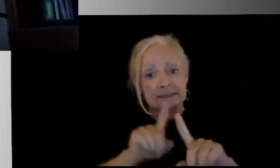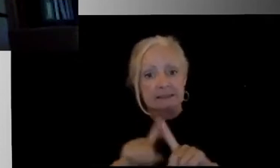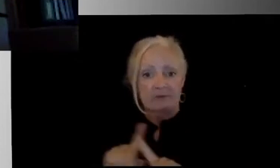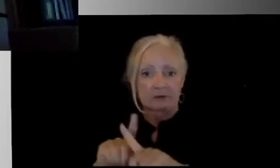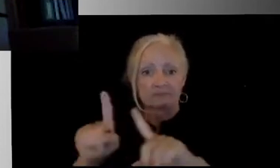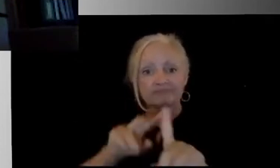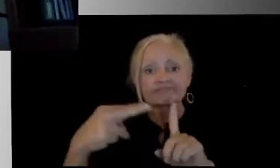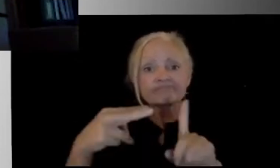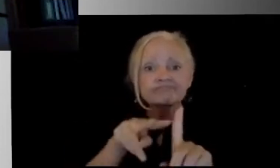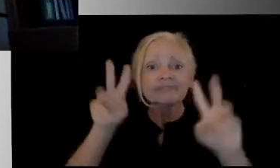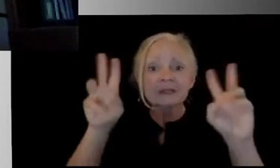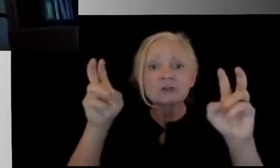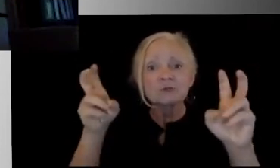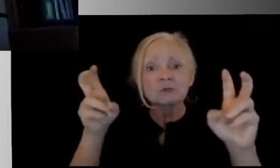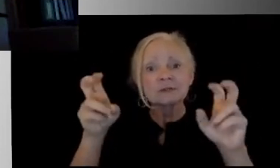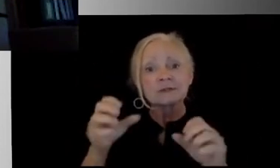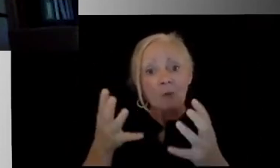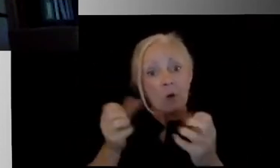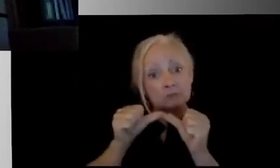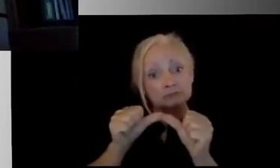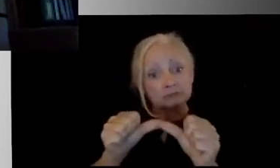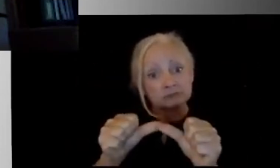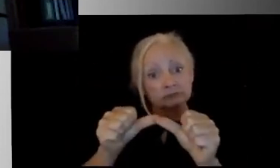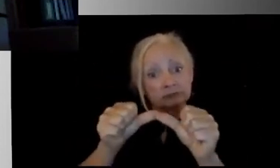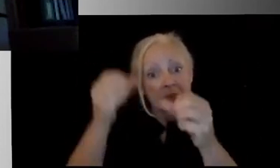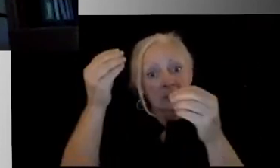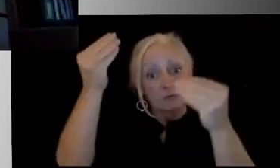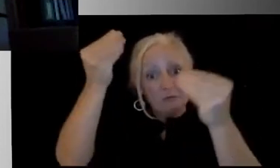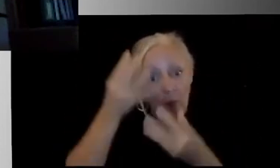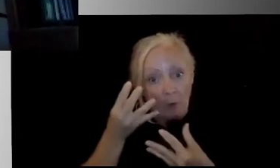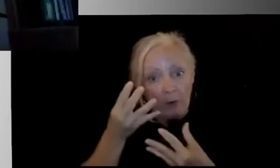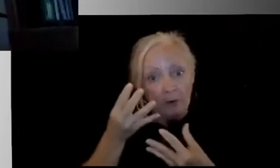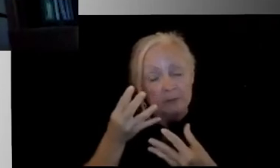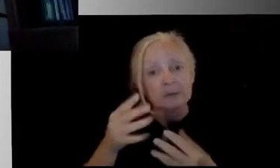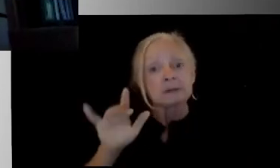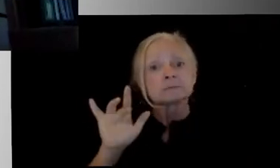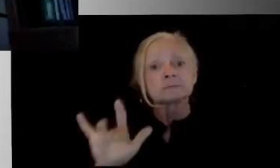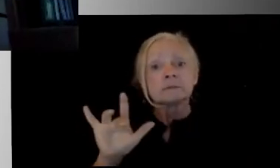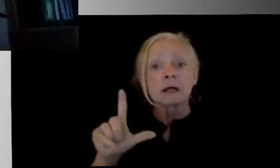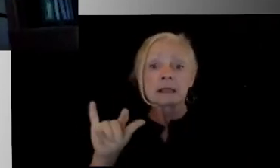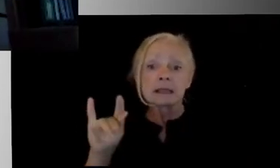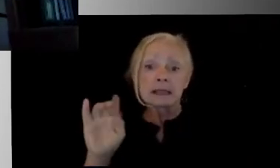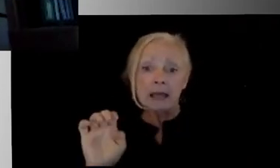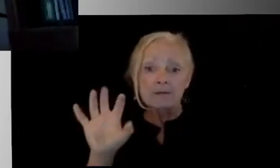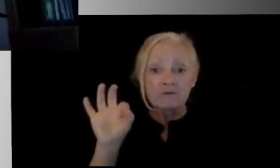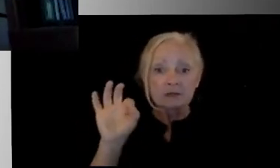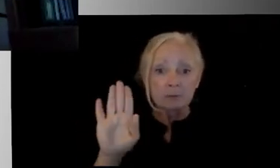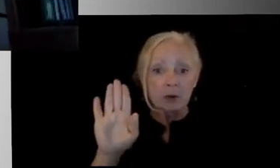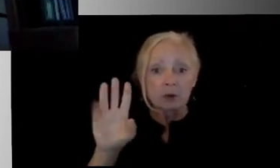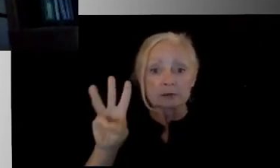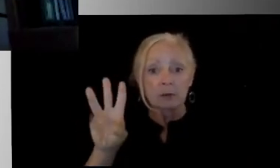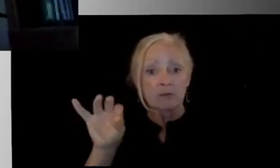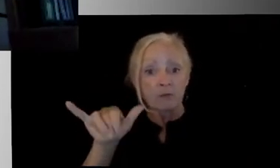So to stay informed on future conversations, you can like the WFYI and WFYI News account on Facebook and social media.